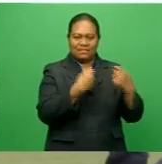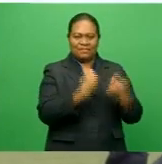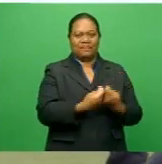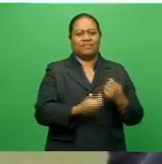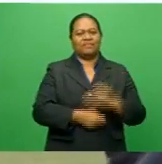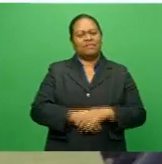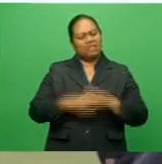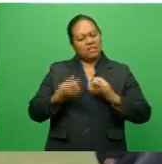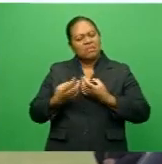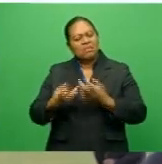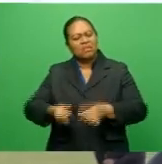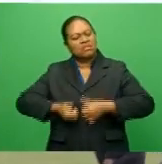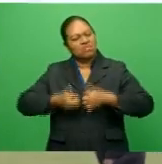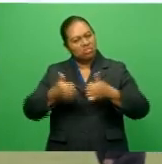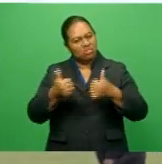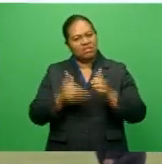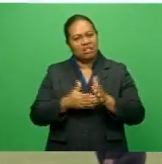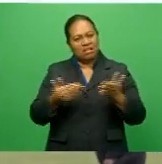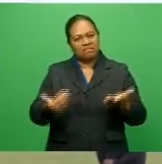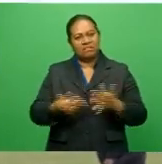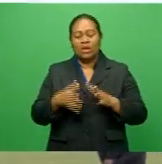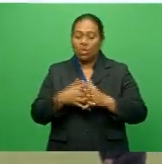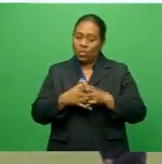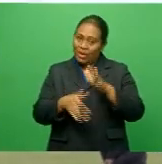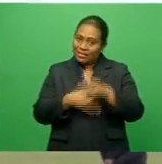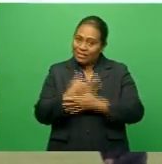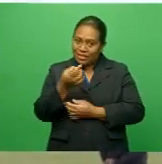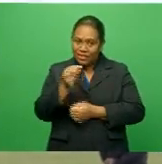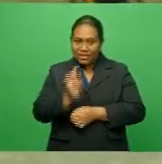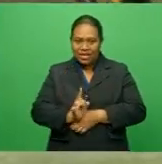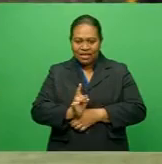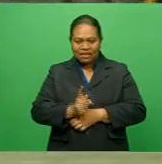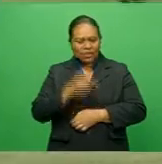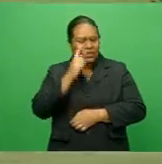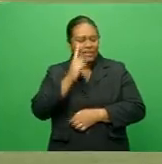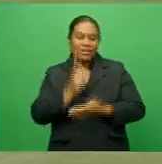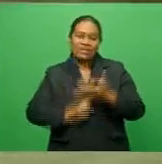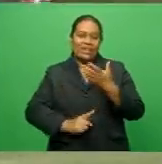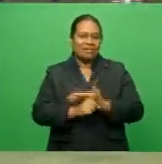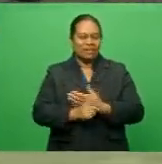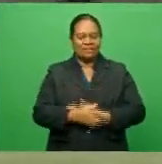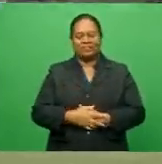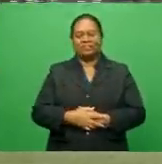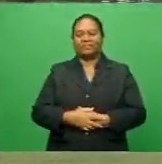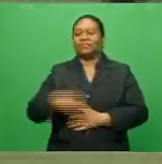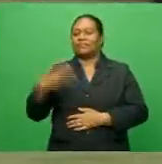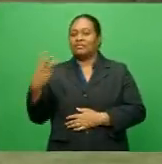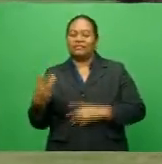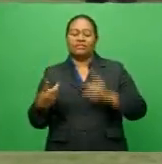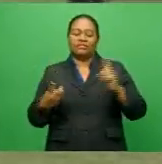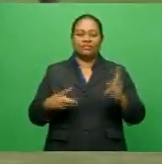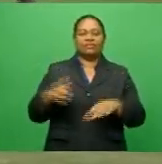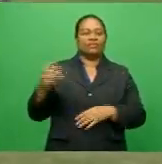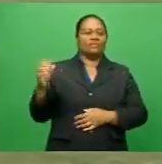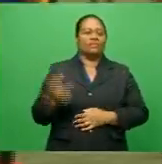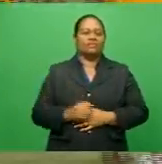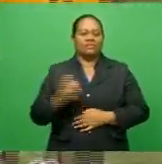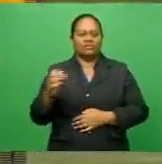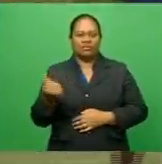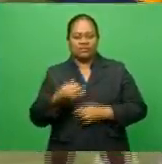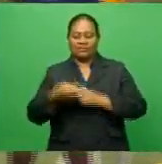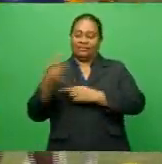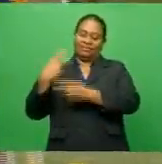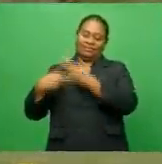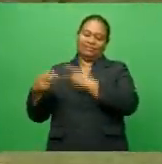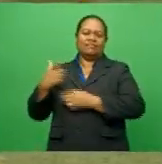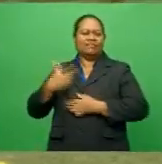is going everywhere. And coming on Wednesday, we'll see how things go. Last year's 3-1 win is history for the police as they